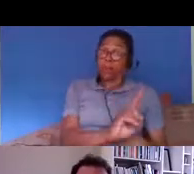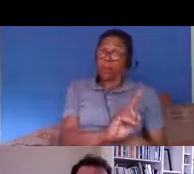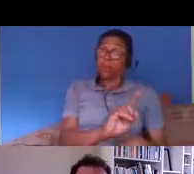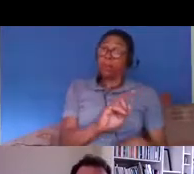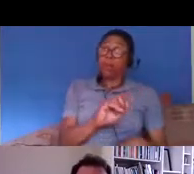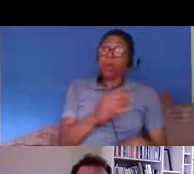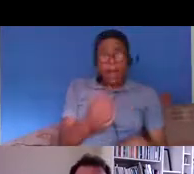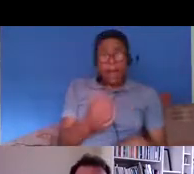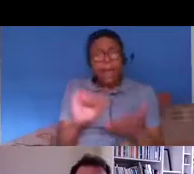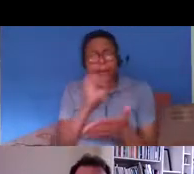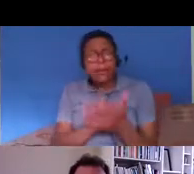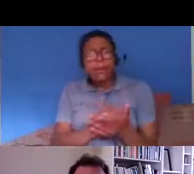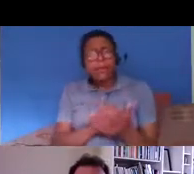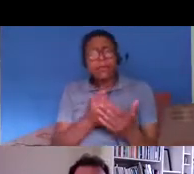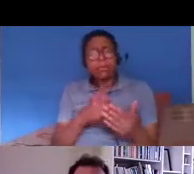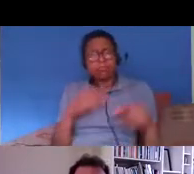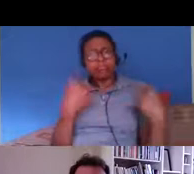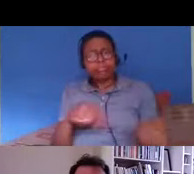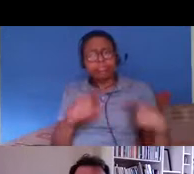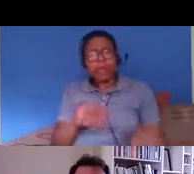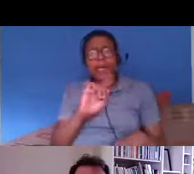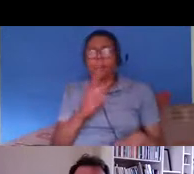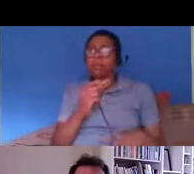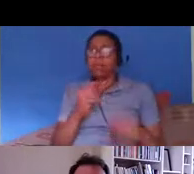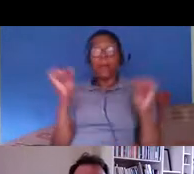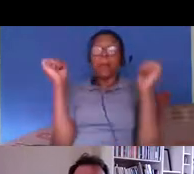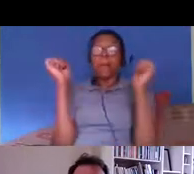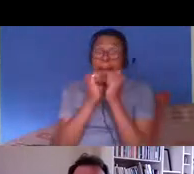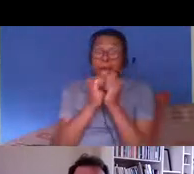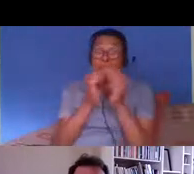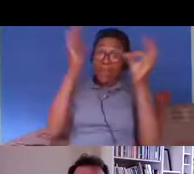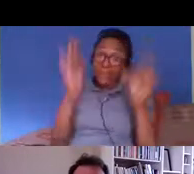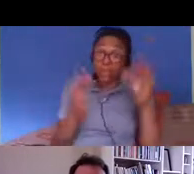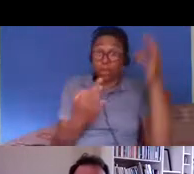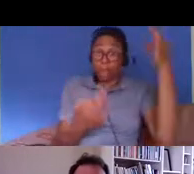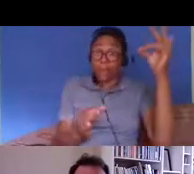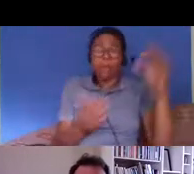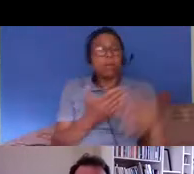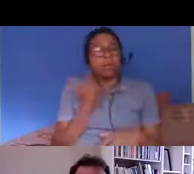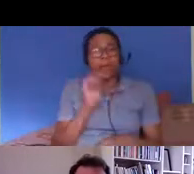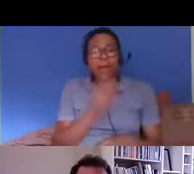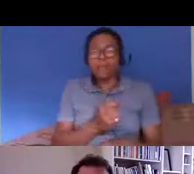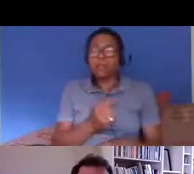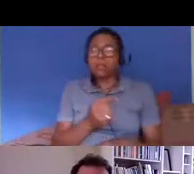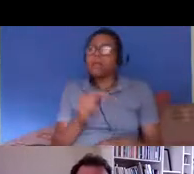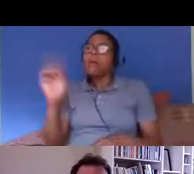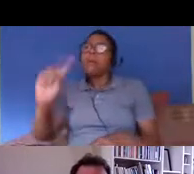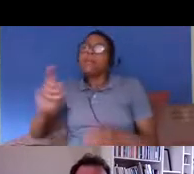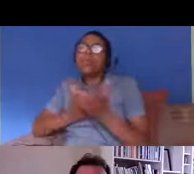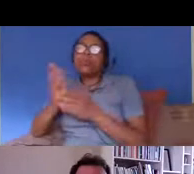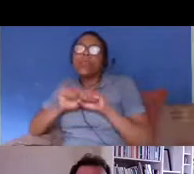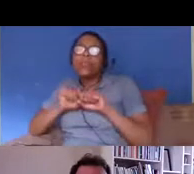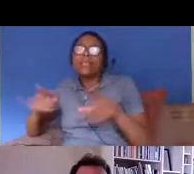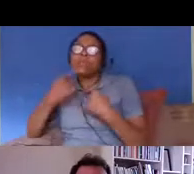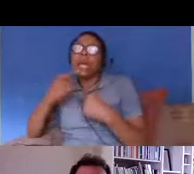ministers in particular or or um people in the press talking about illegal migrants or the illegals you know no person